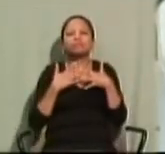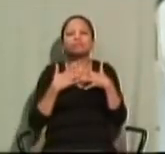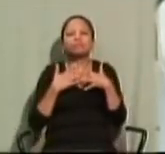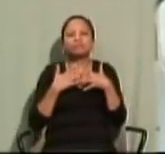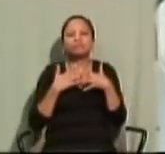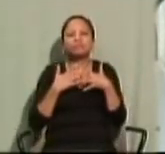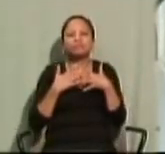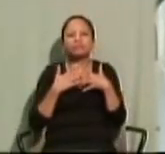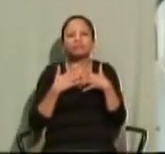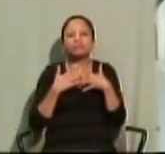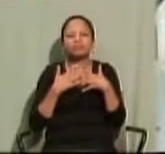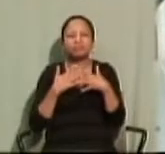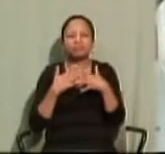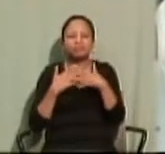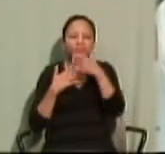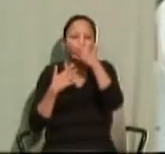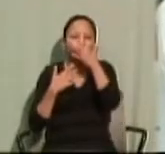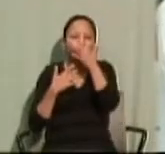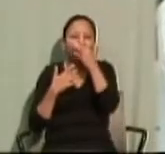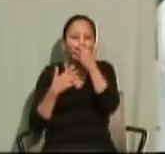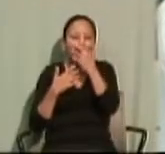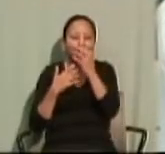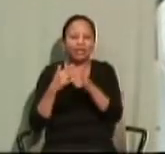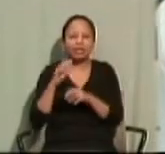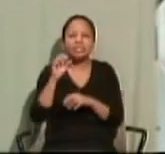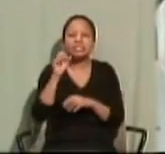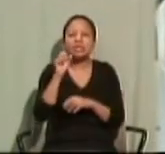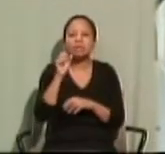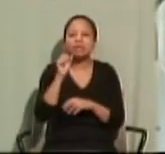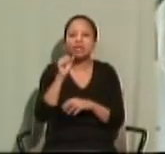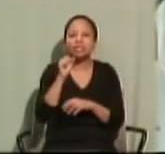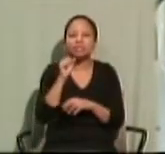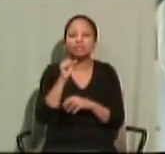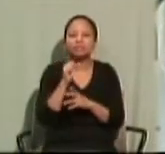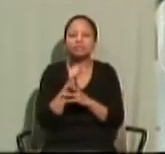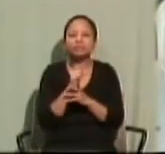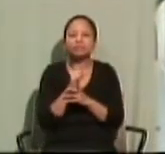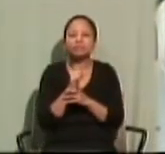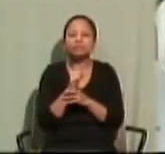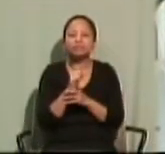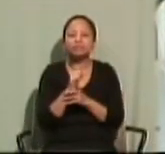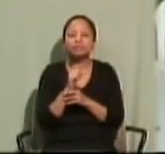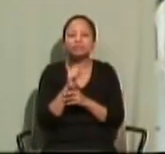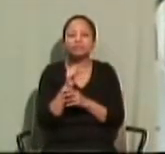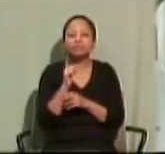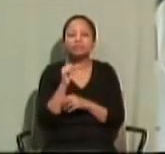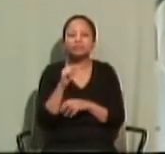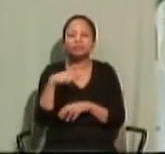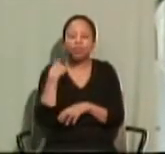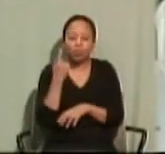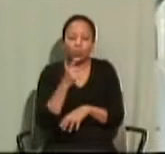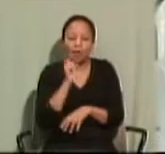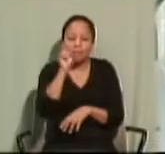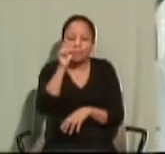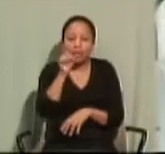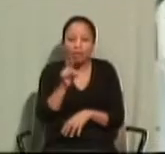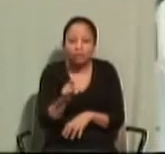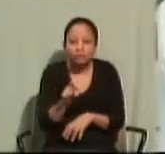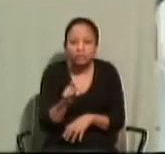And his very example was an example to others. We too